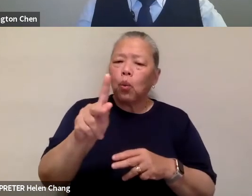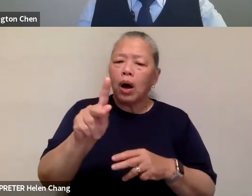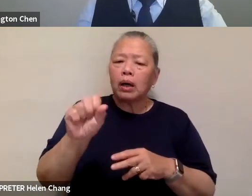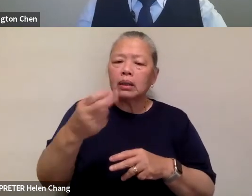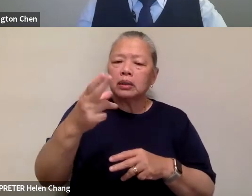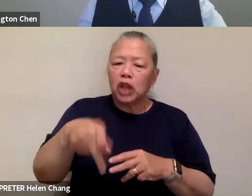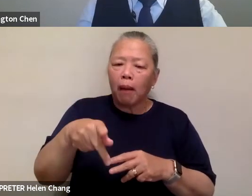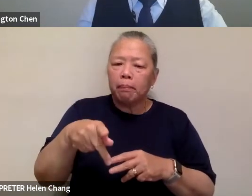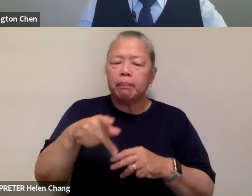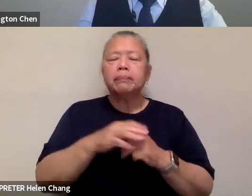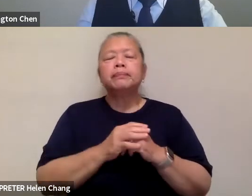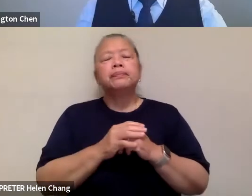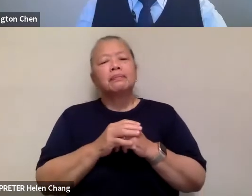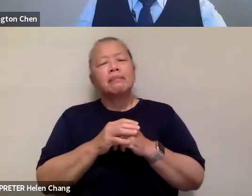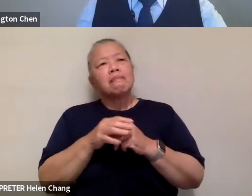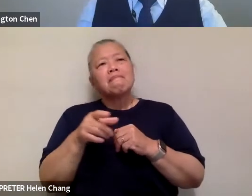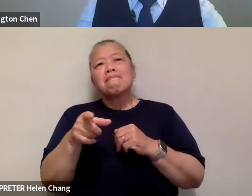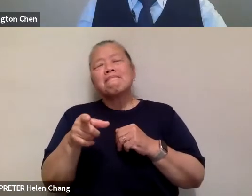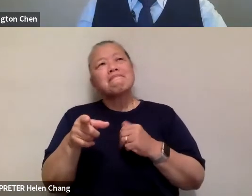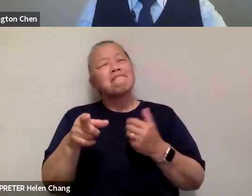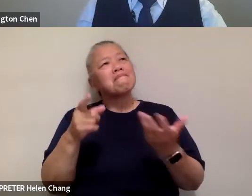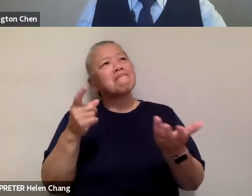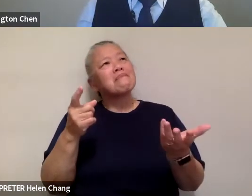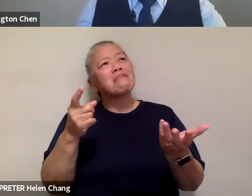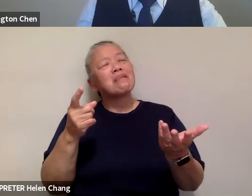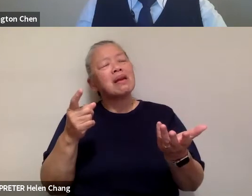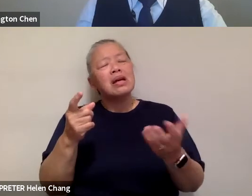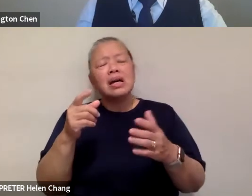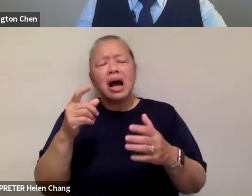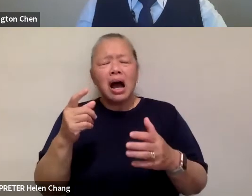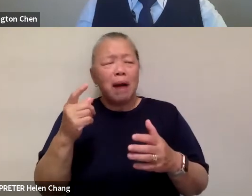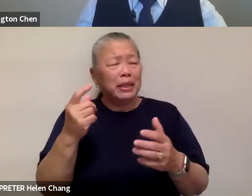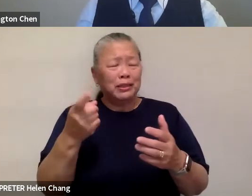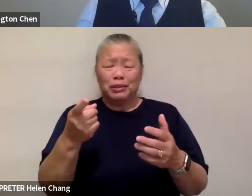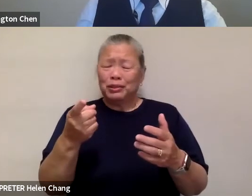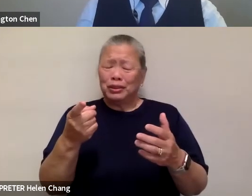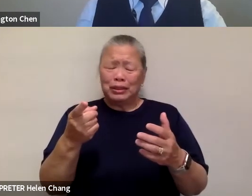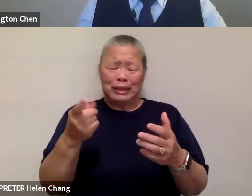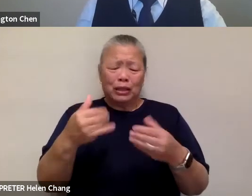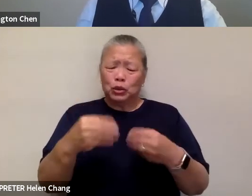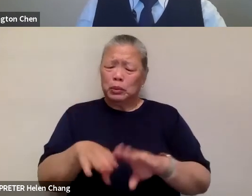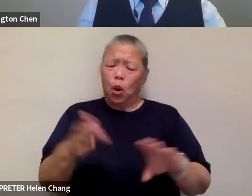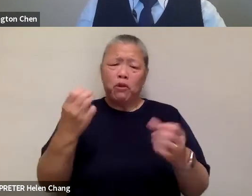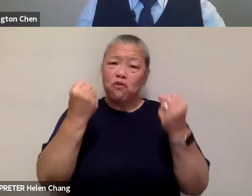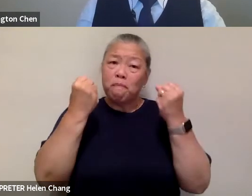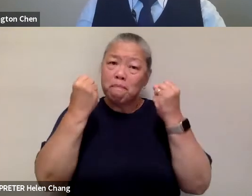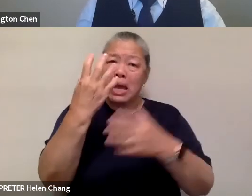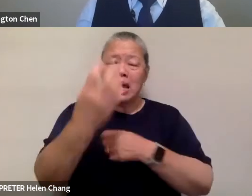vandalized in the all the years that she's been opened until now.